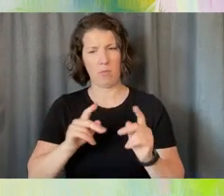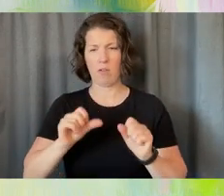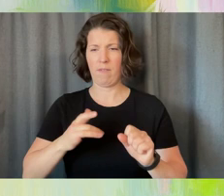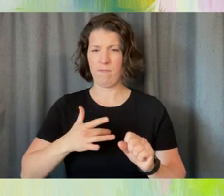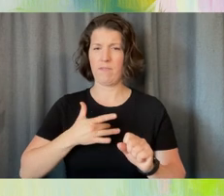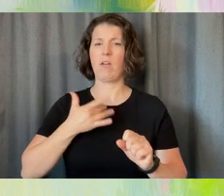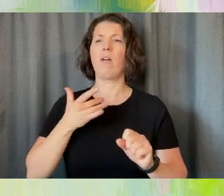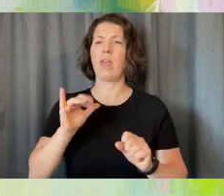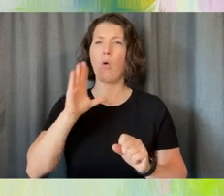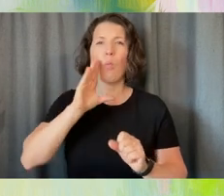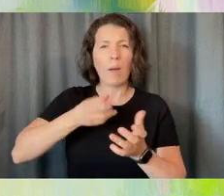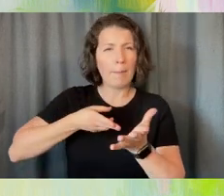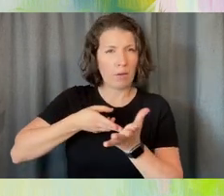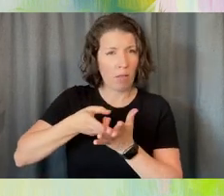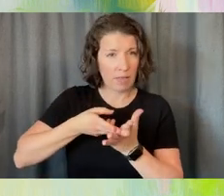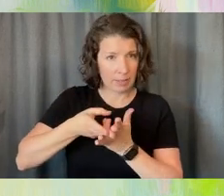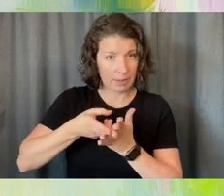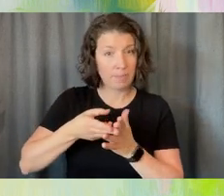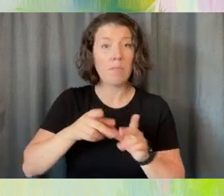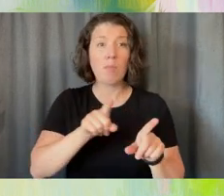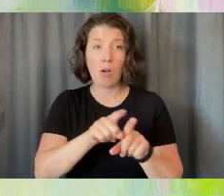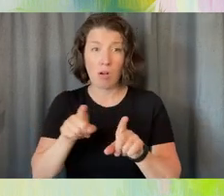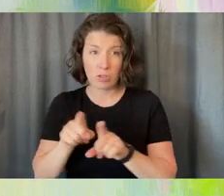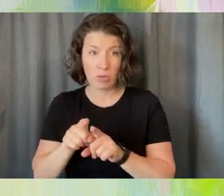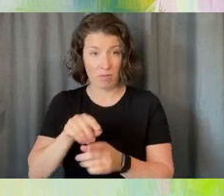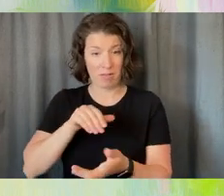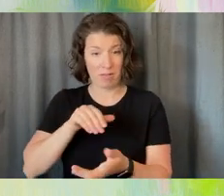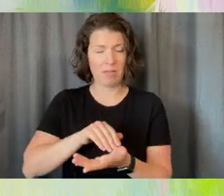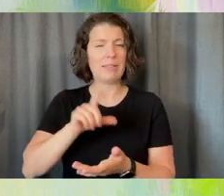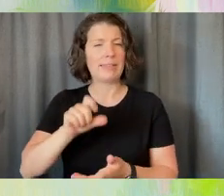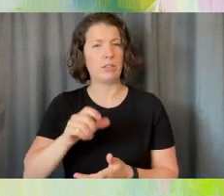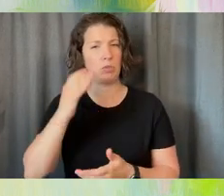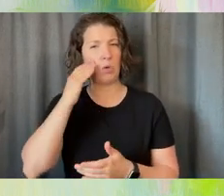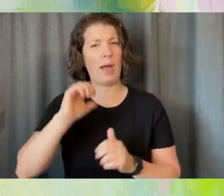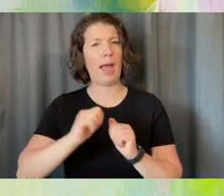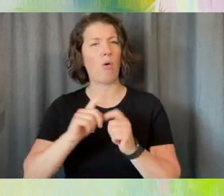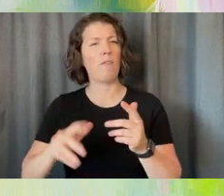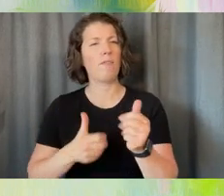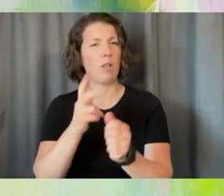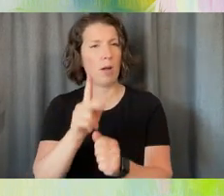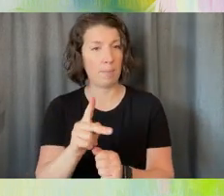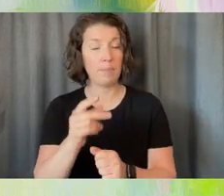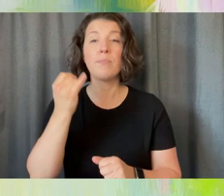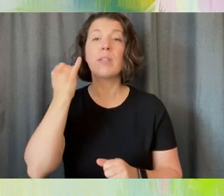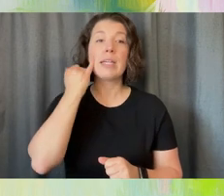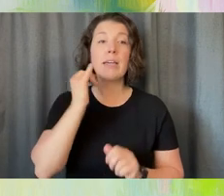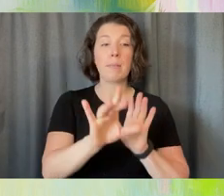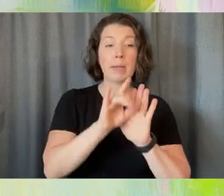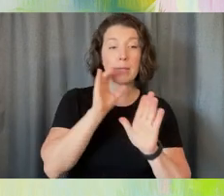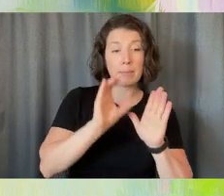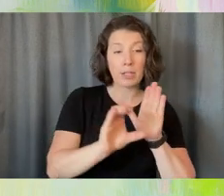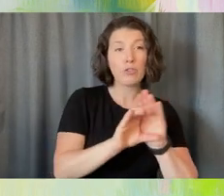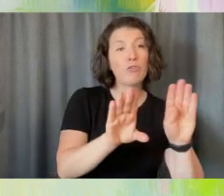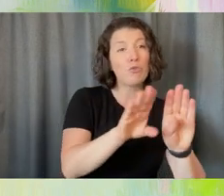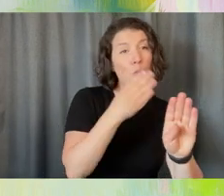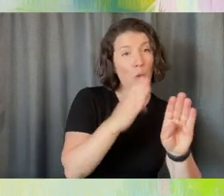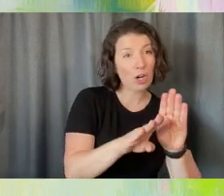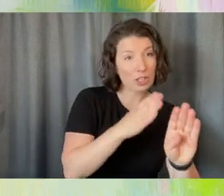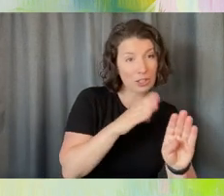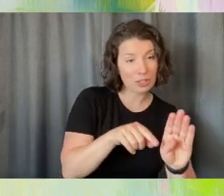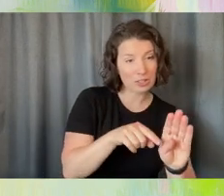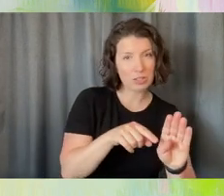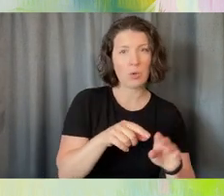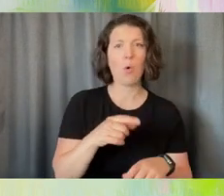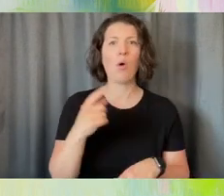authentic and the care provider needed to know how to follow up. So if you said doors or you said something really meaningful like the lighthouse,